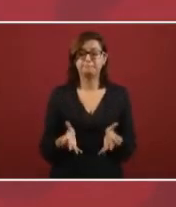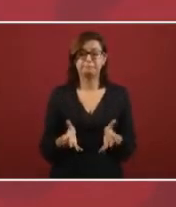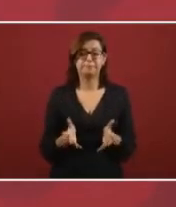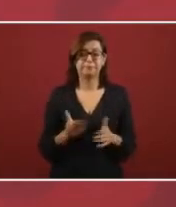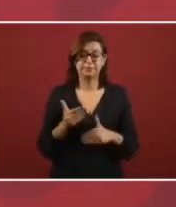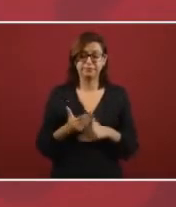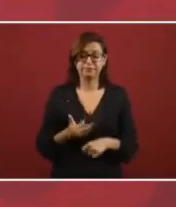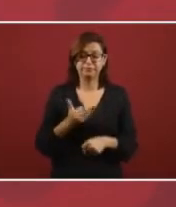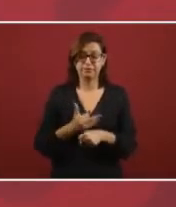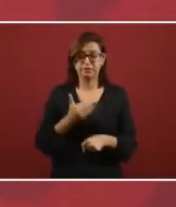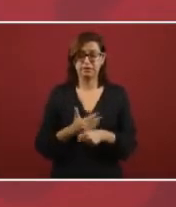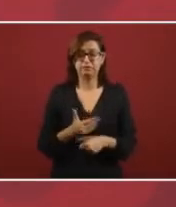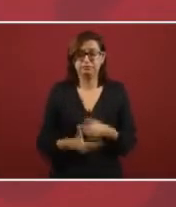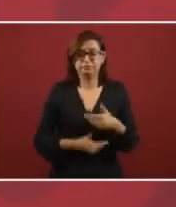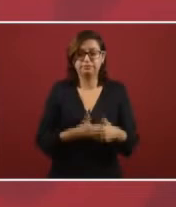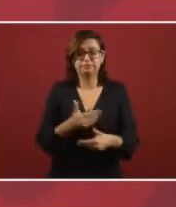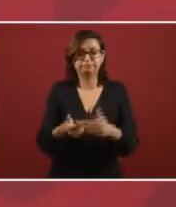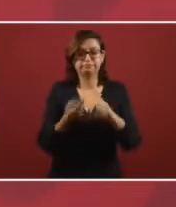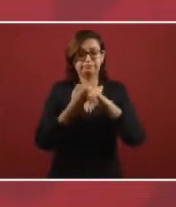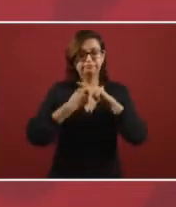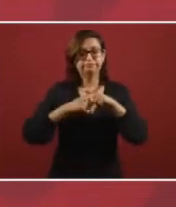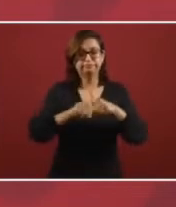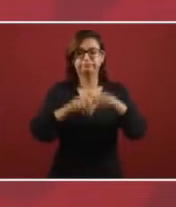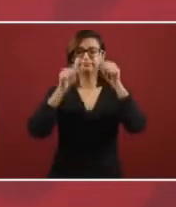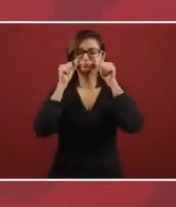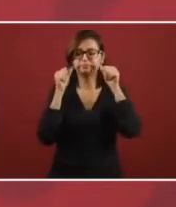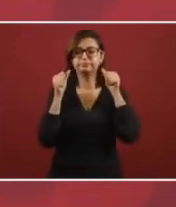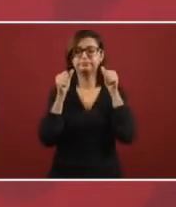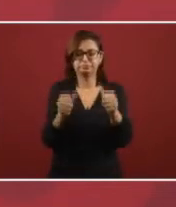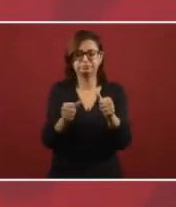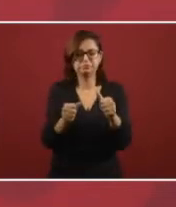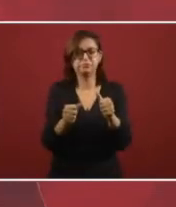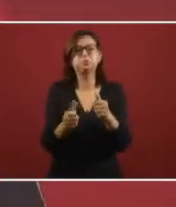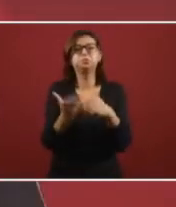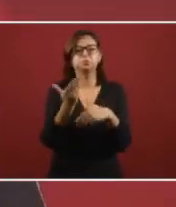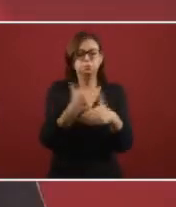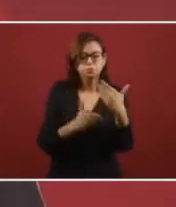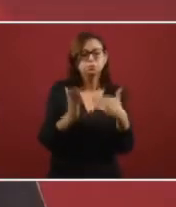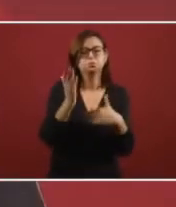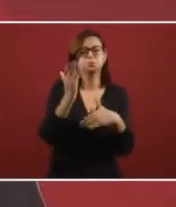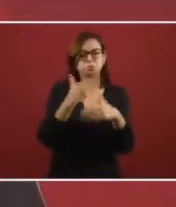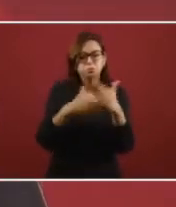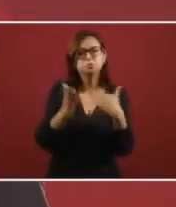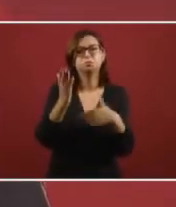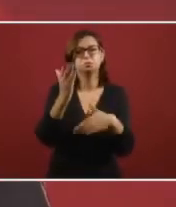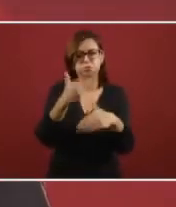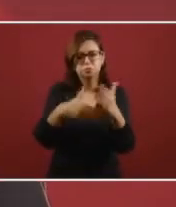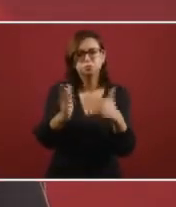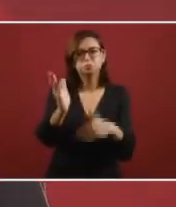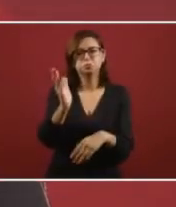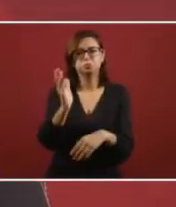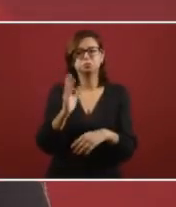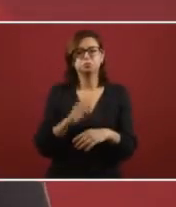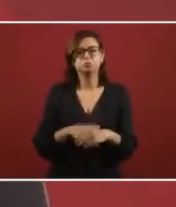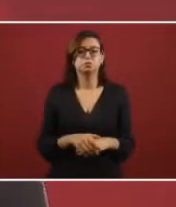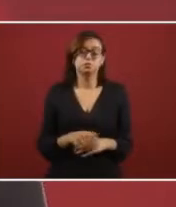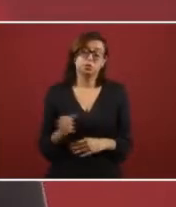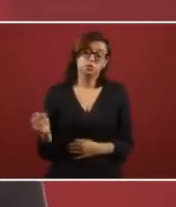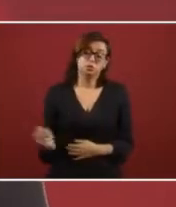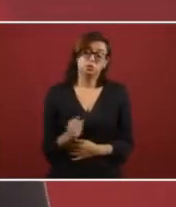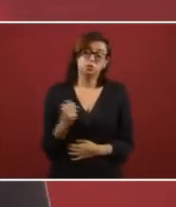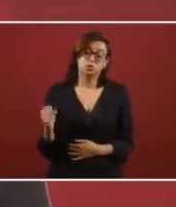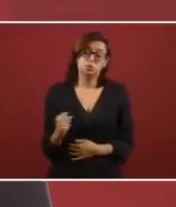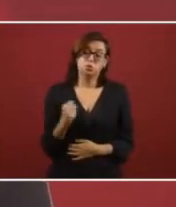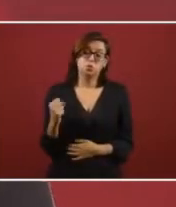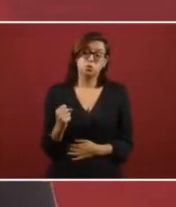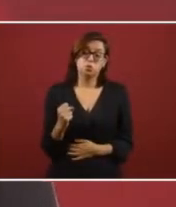this matter this is being attended to and it's turning out okay and